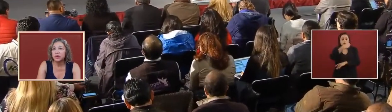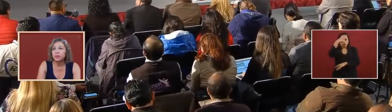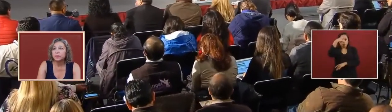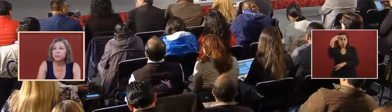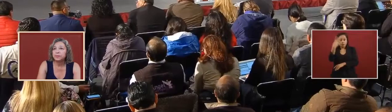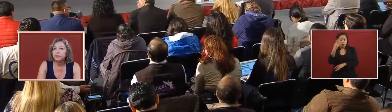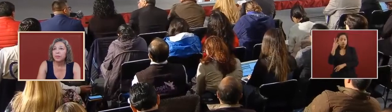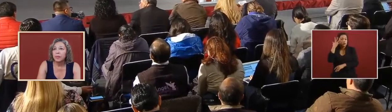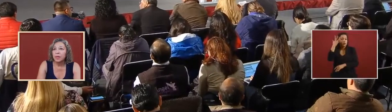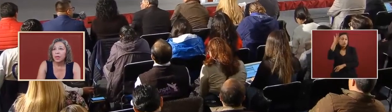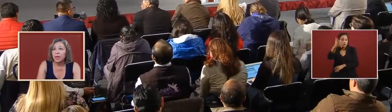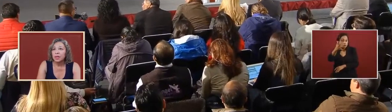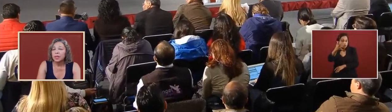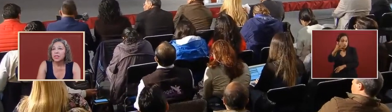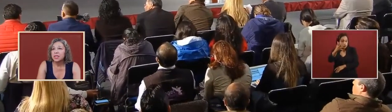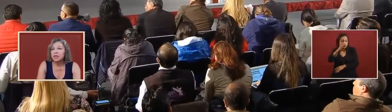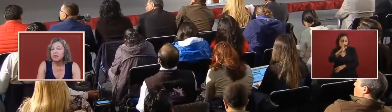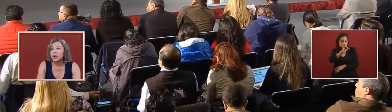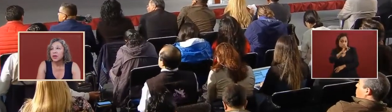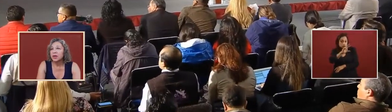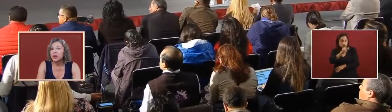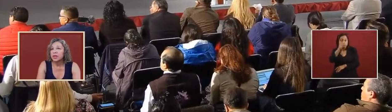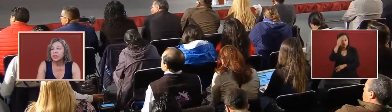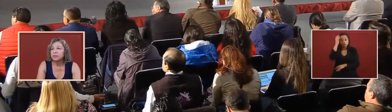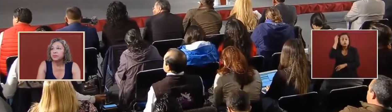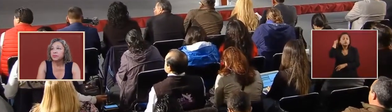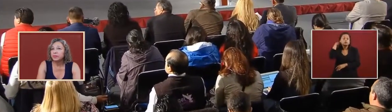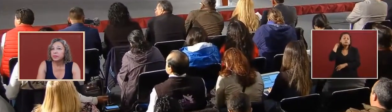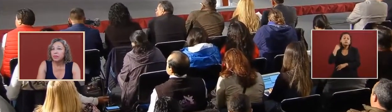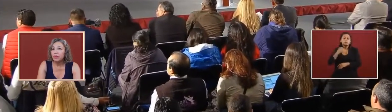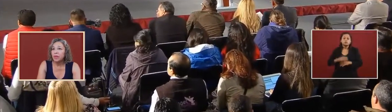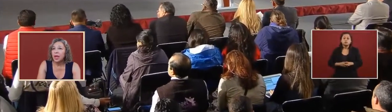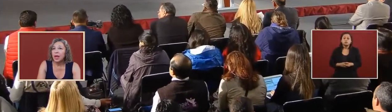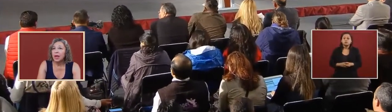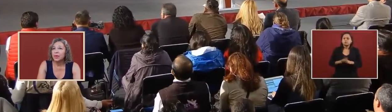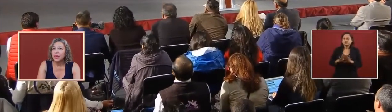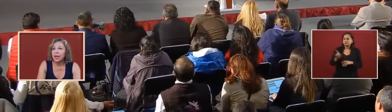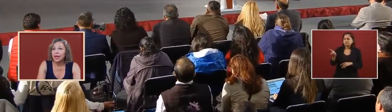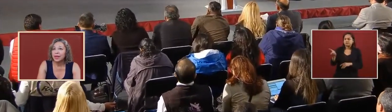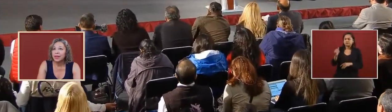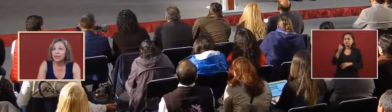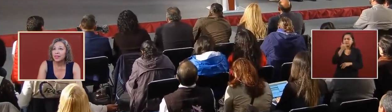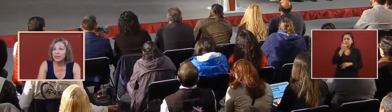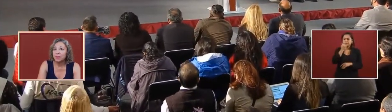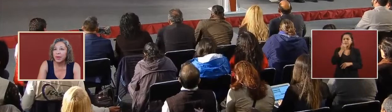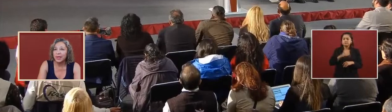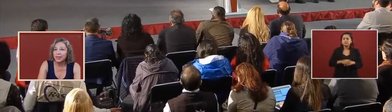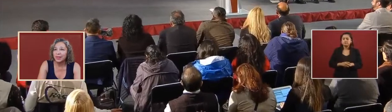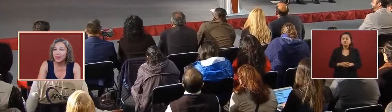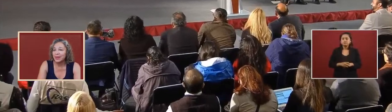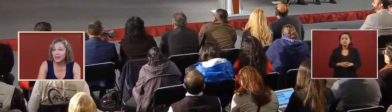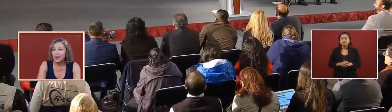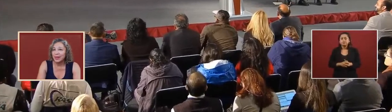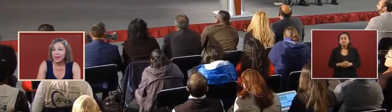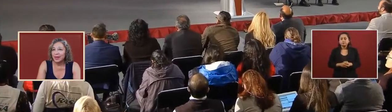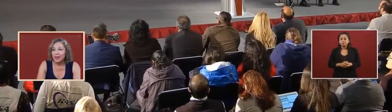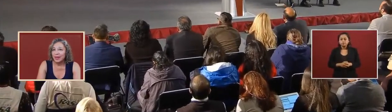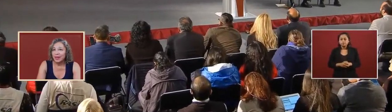future let's see if we could i would like these are the best